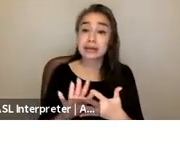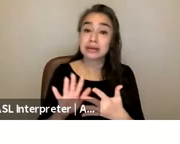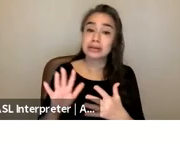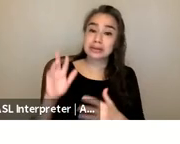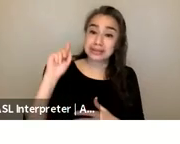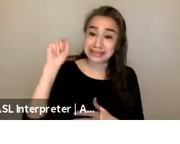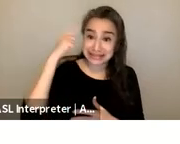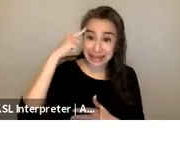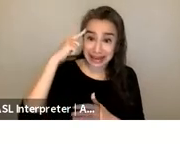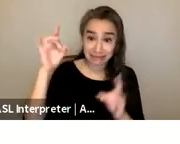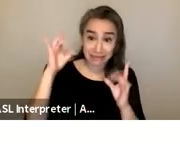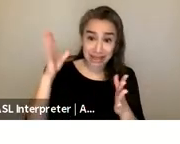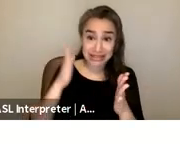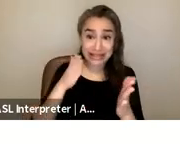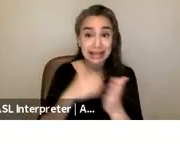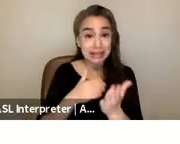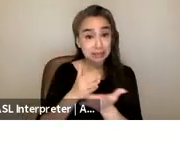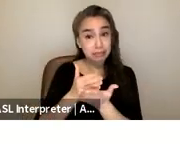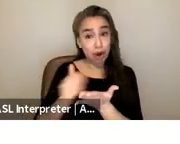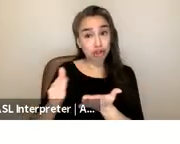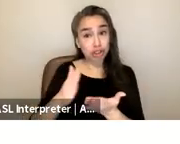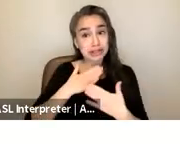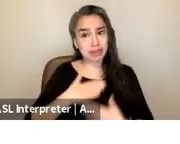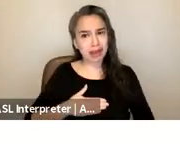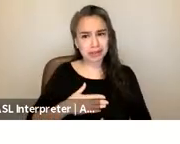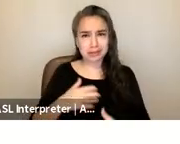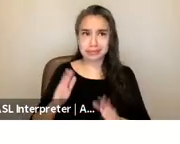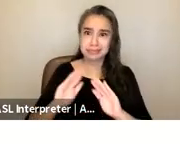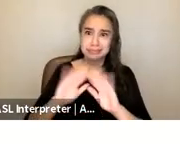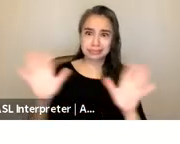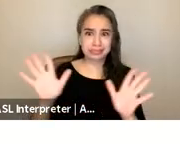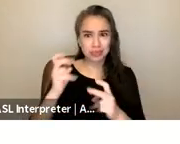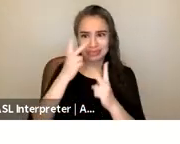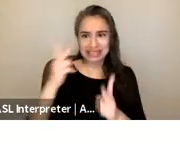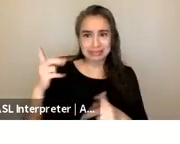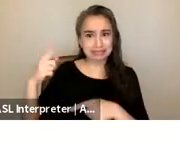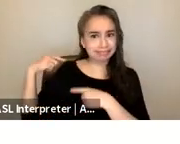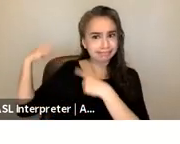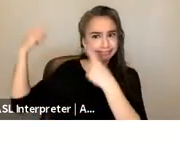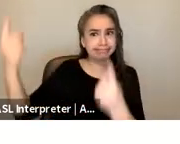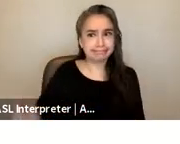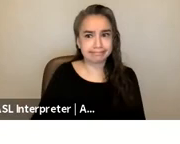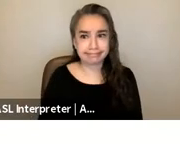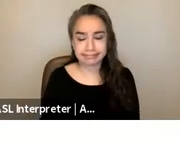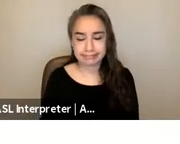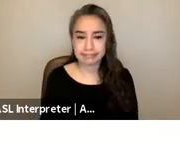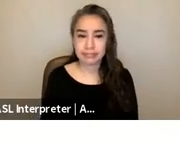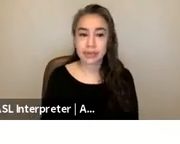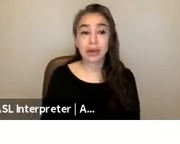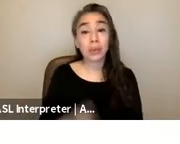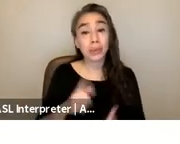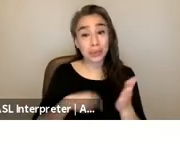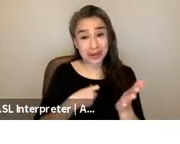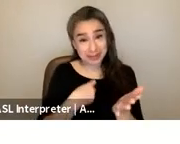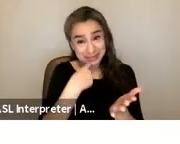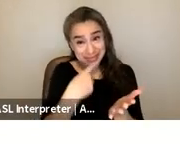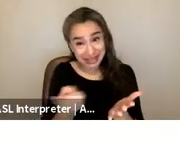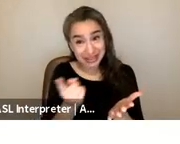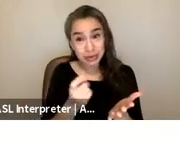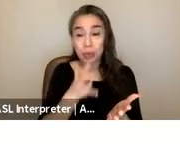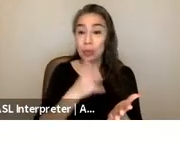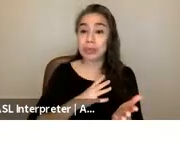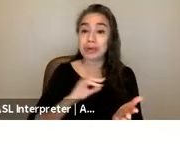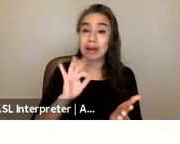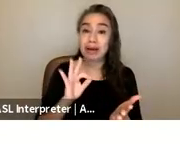bodies are well well formed and so what i'm saying to you is that women of color and our children